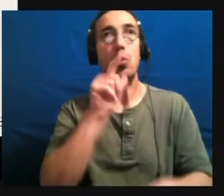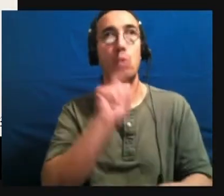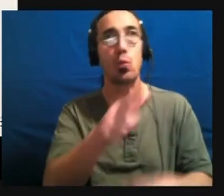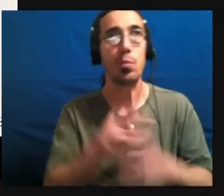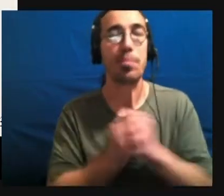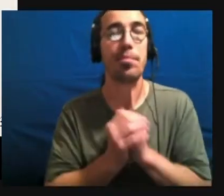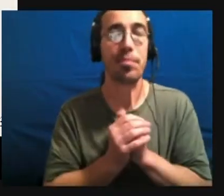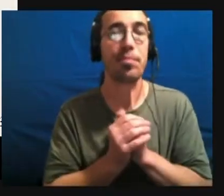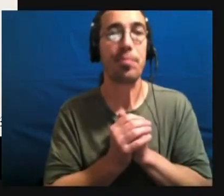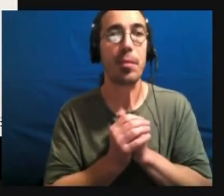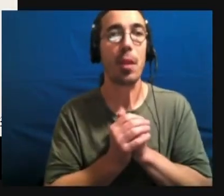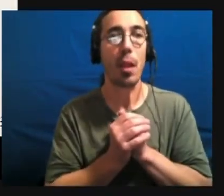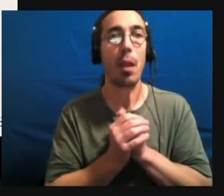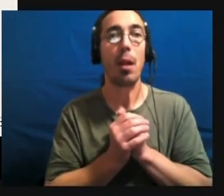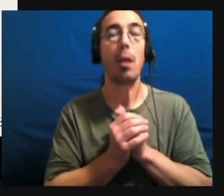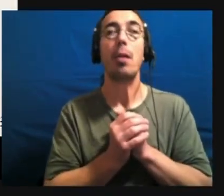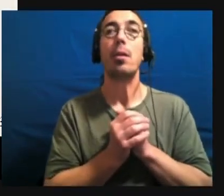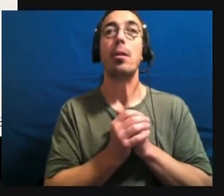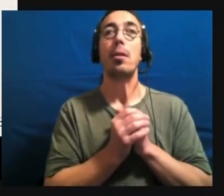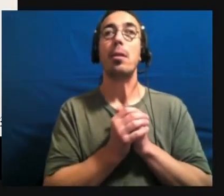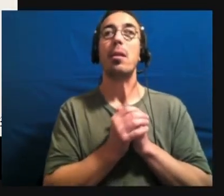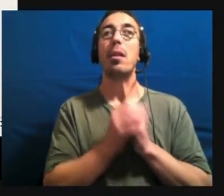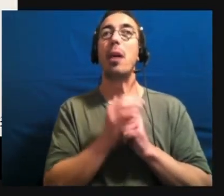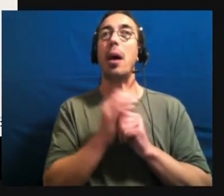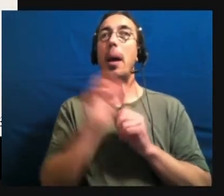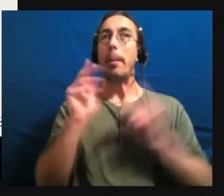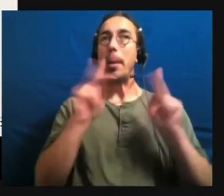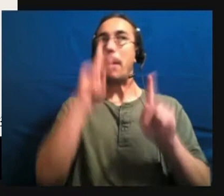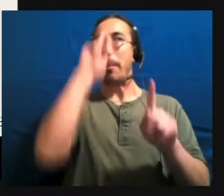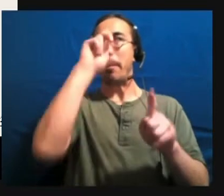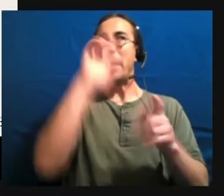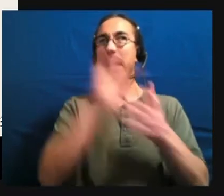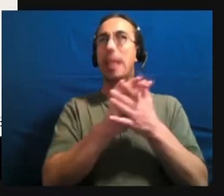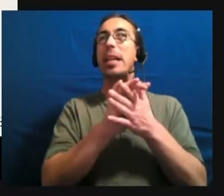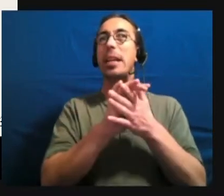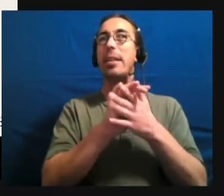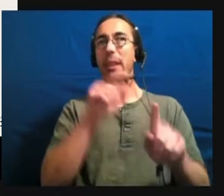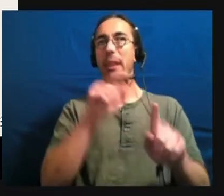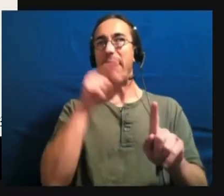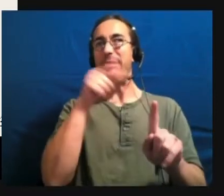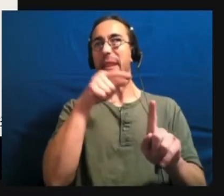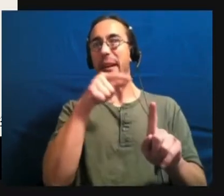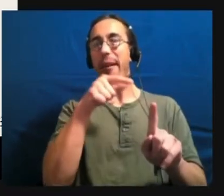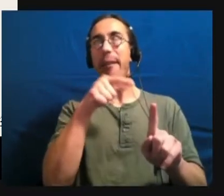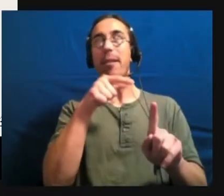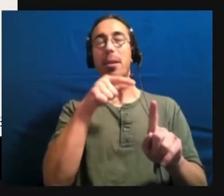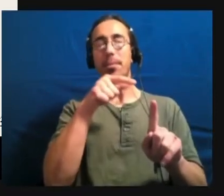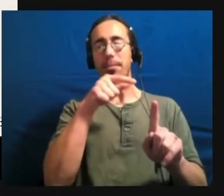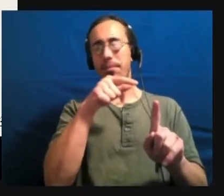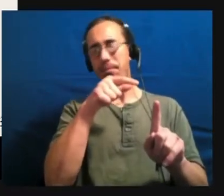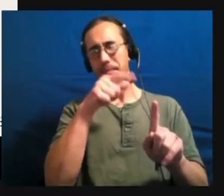on a, an assumption or not an assumption, a, uh,